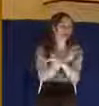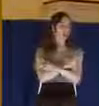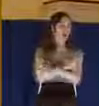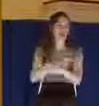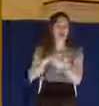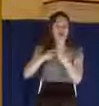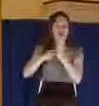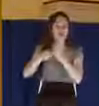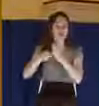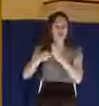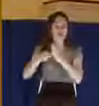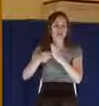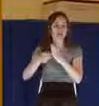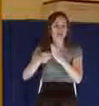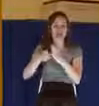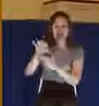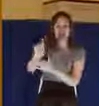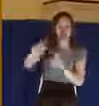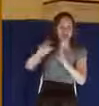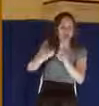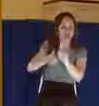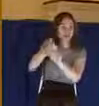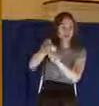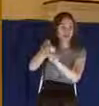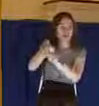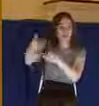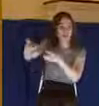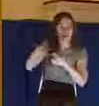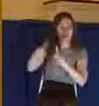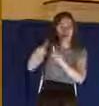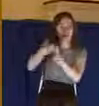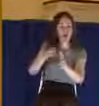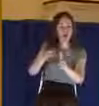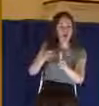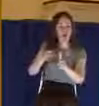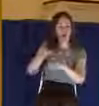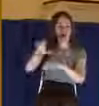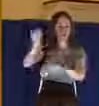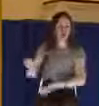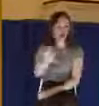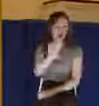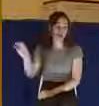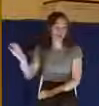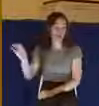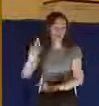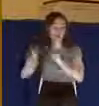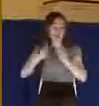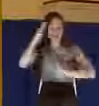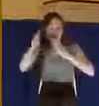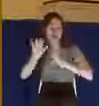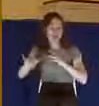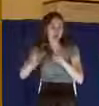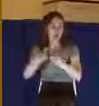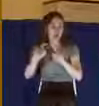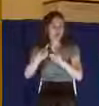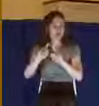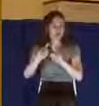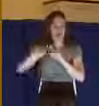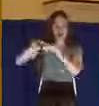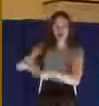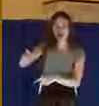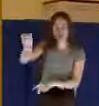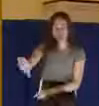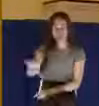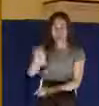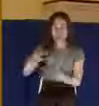cross. And it's a word that was used to describe the pain of crucifixion. The Roman writer